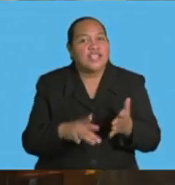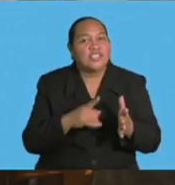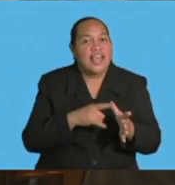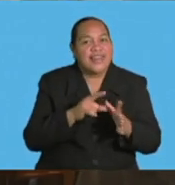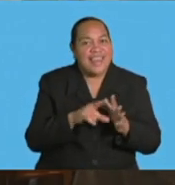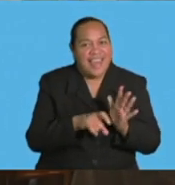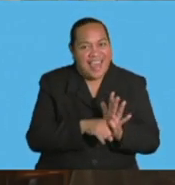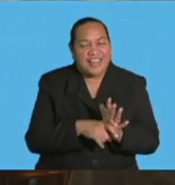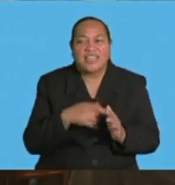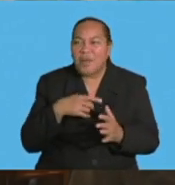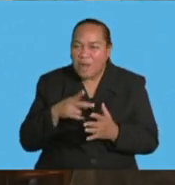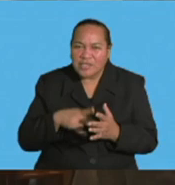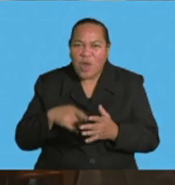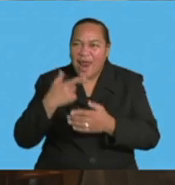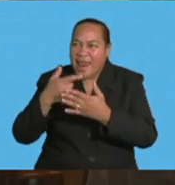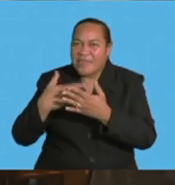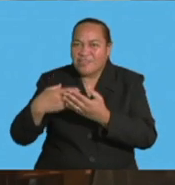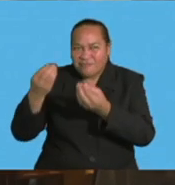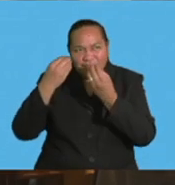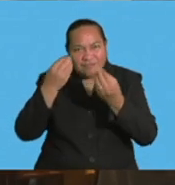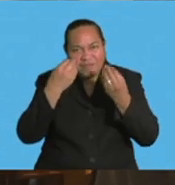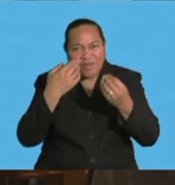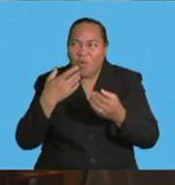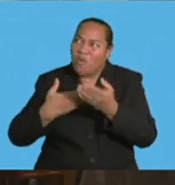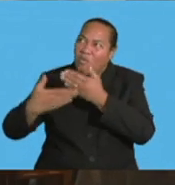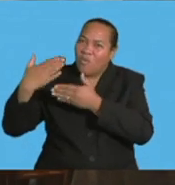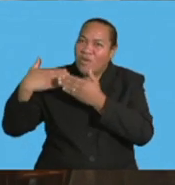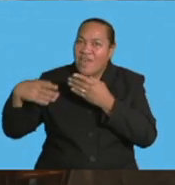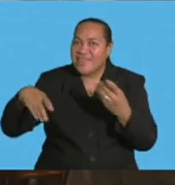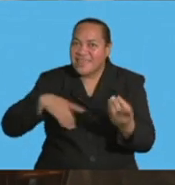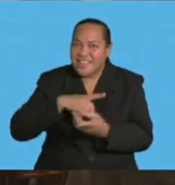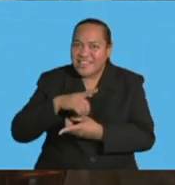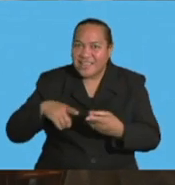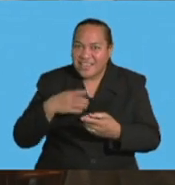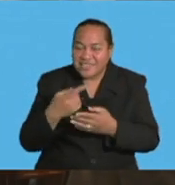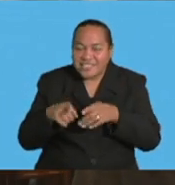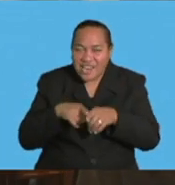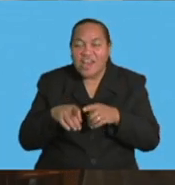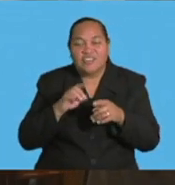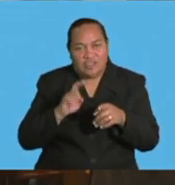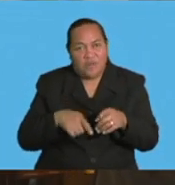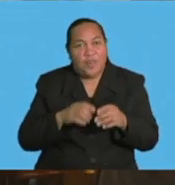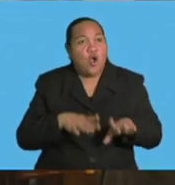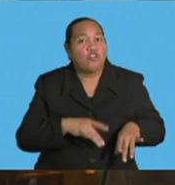This is part of the lessons learned from our previous disasters. And Australia has done